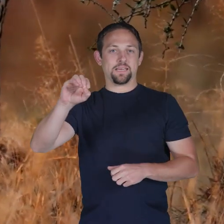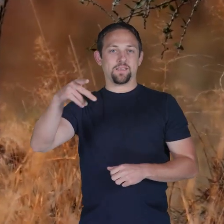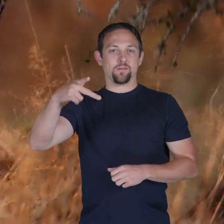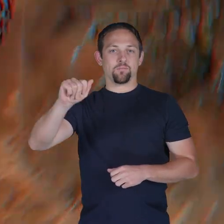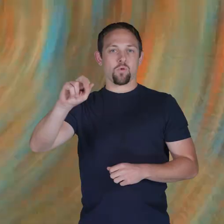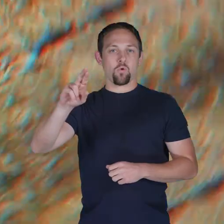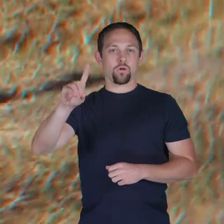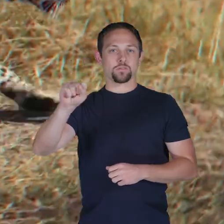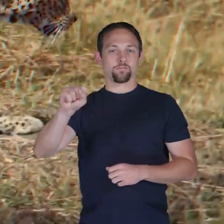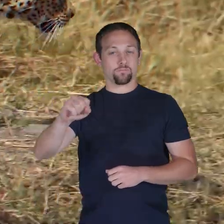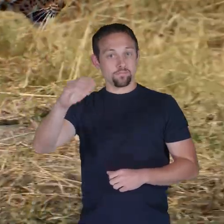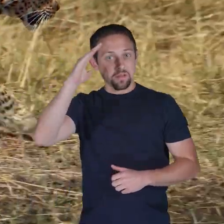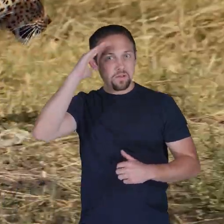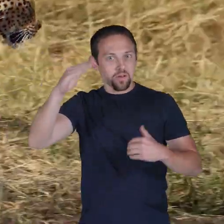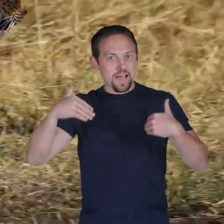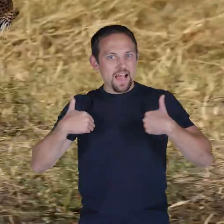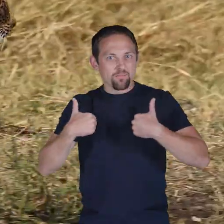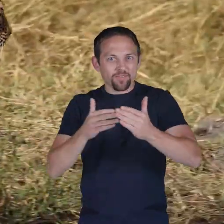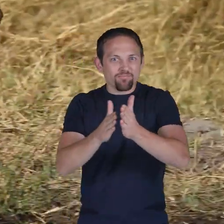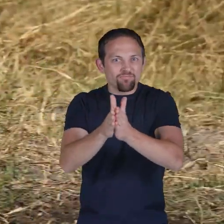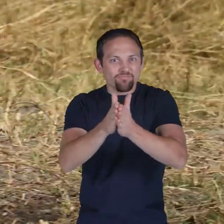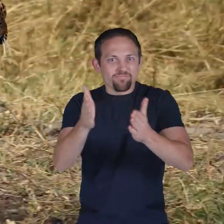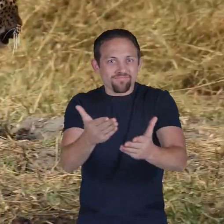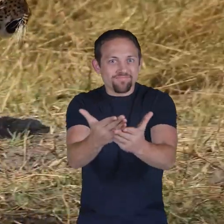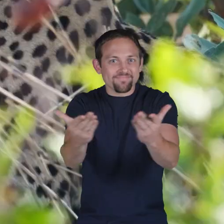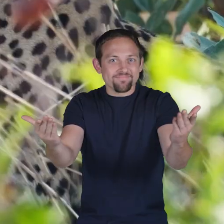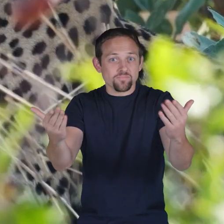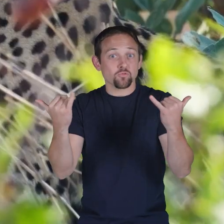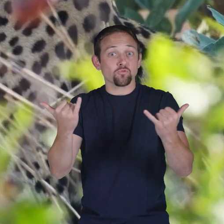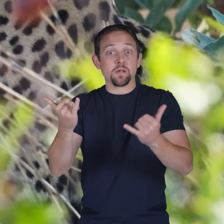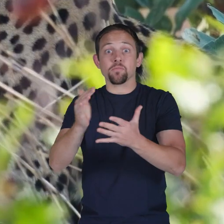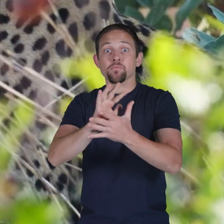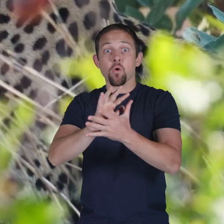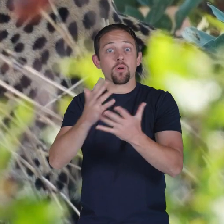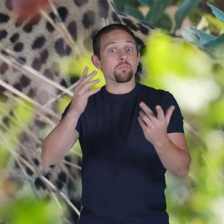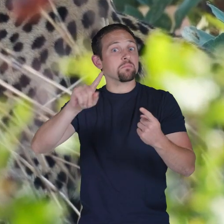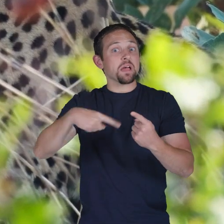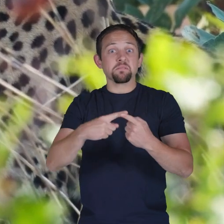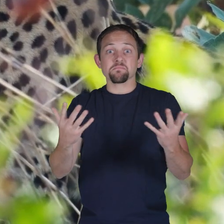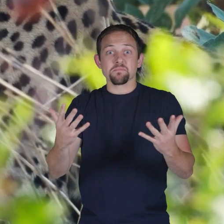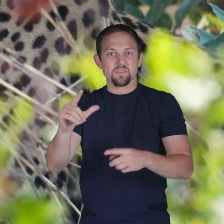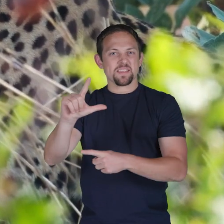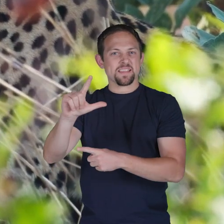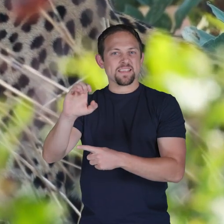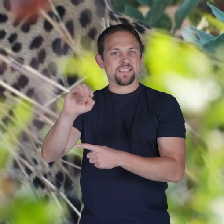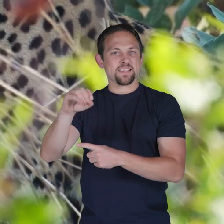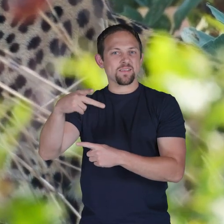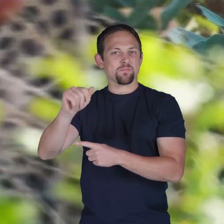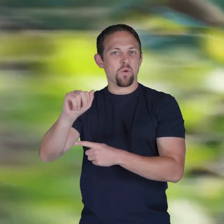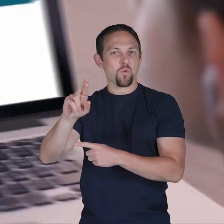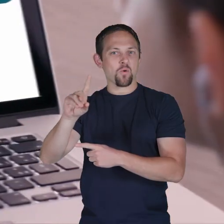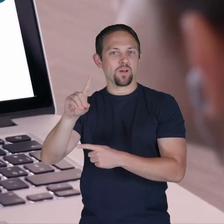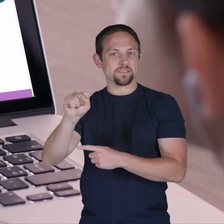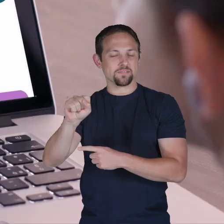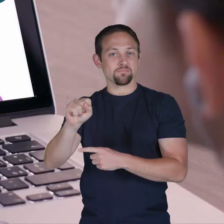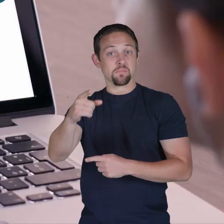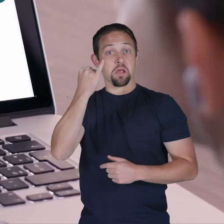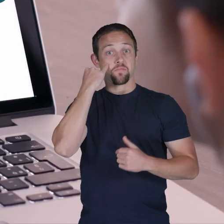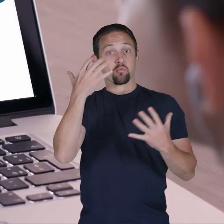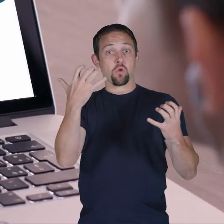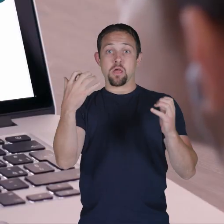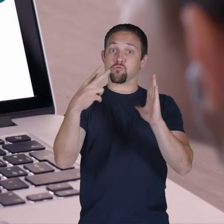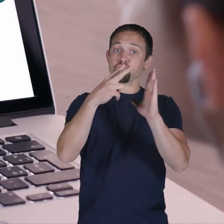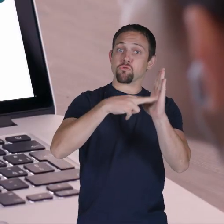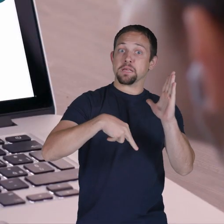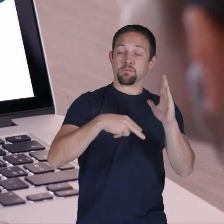leopards hello animal enthusiasts today's video is all about leopards if you